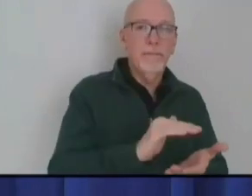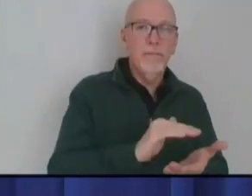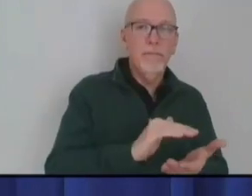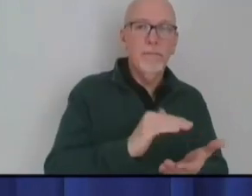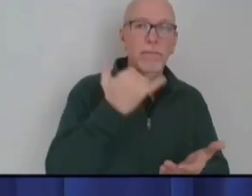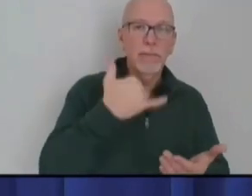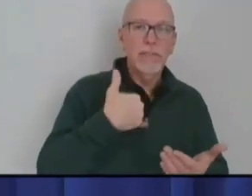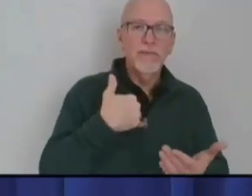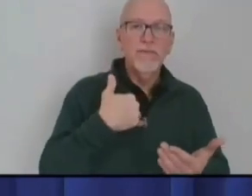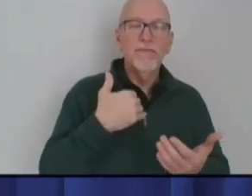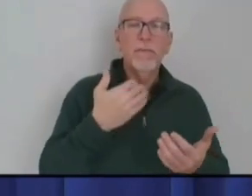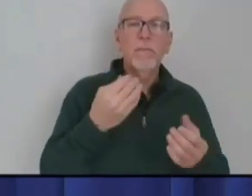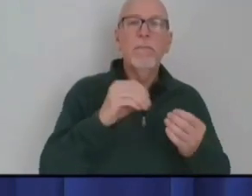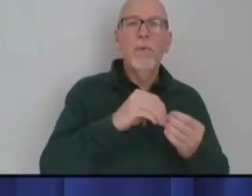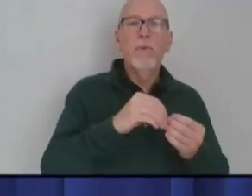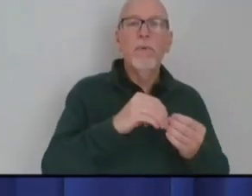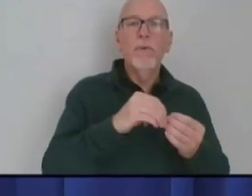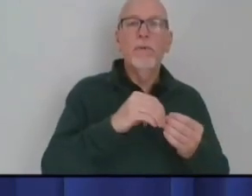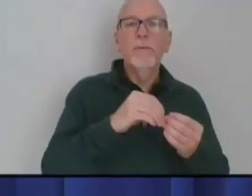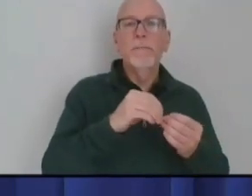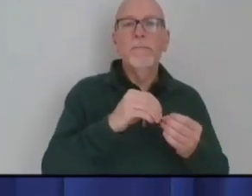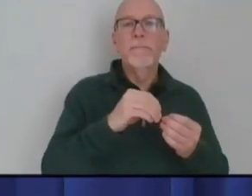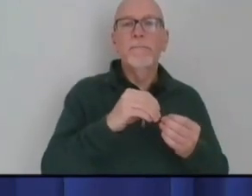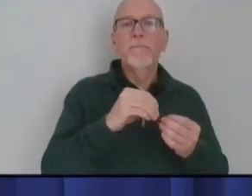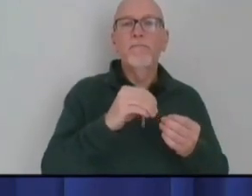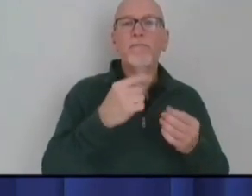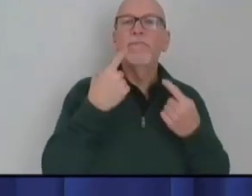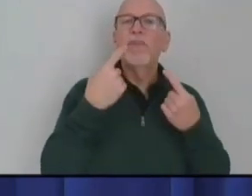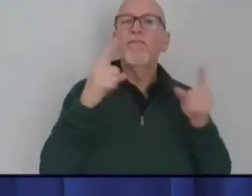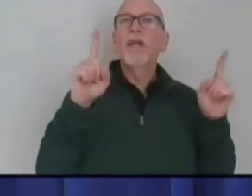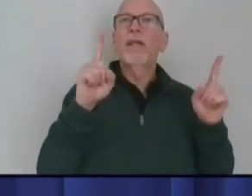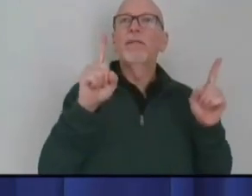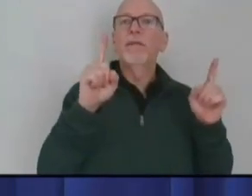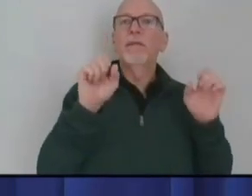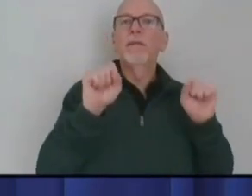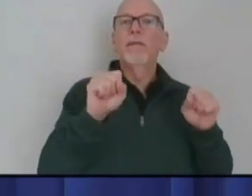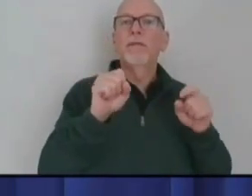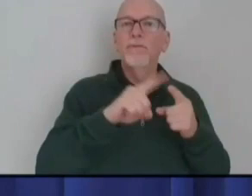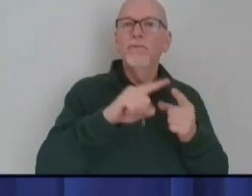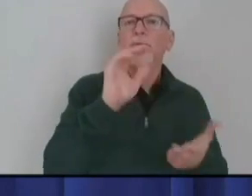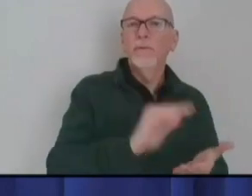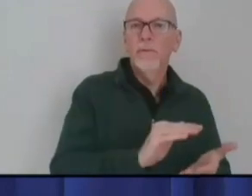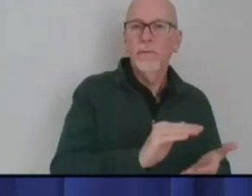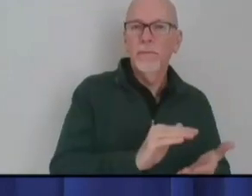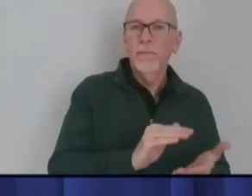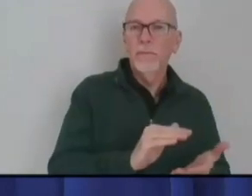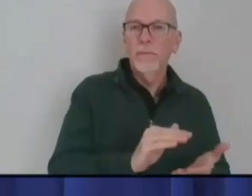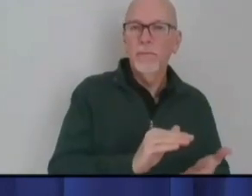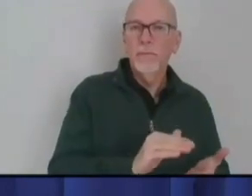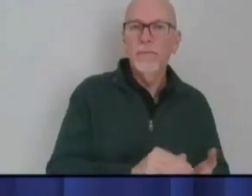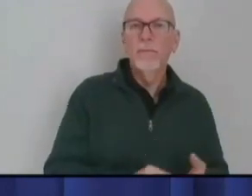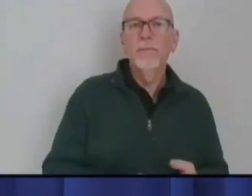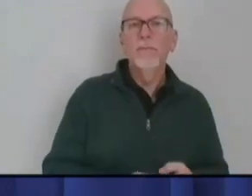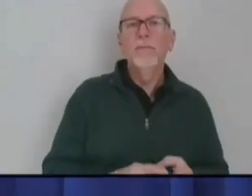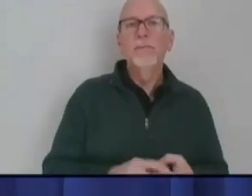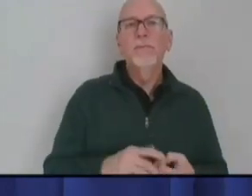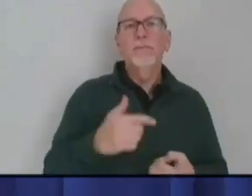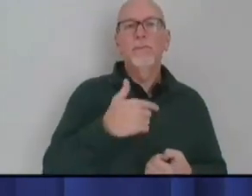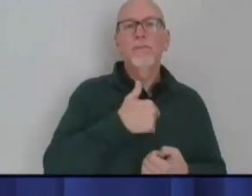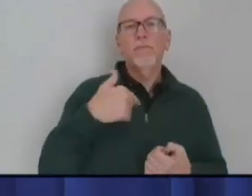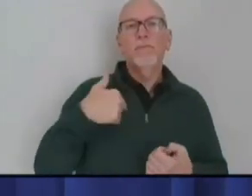effective shot at actually bringing it down. And so, you know, we